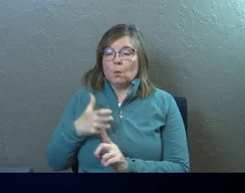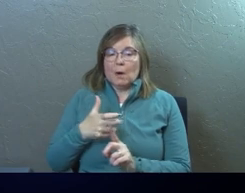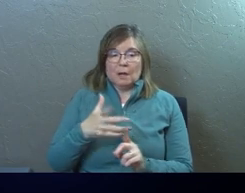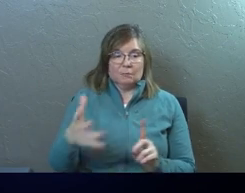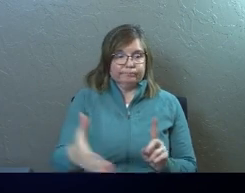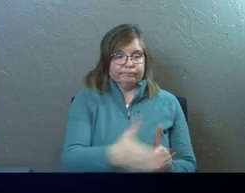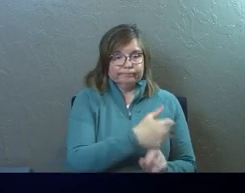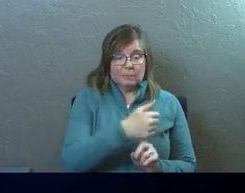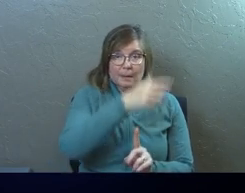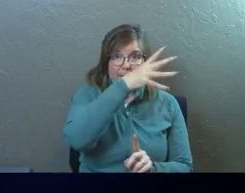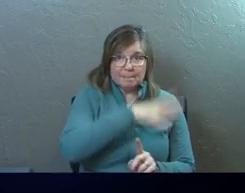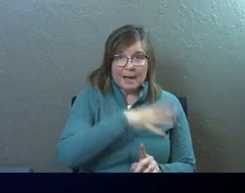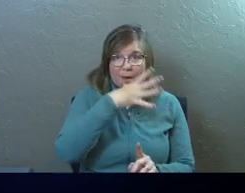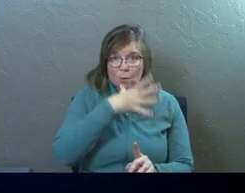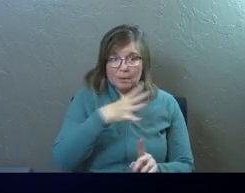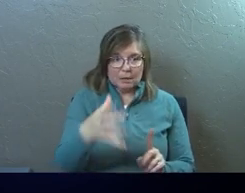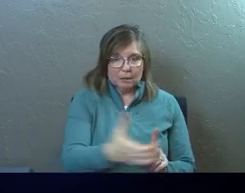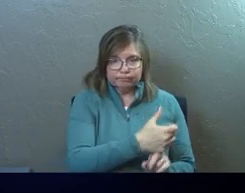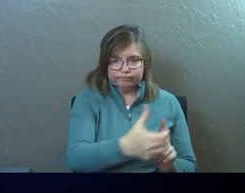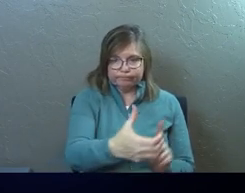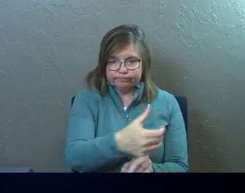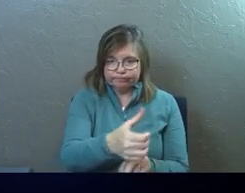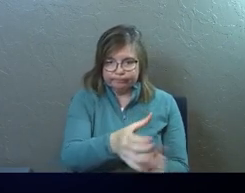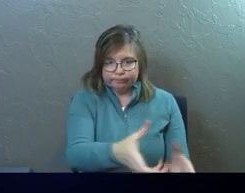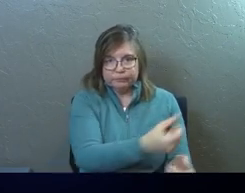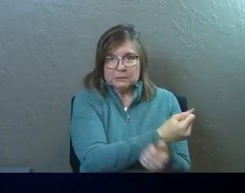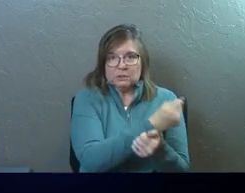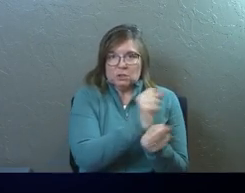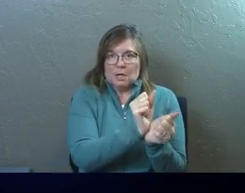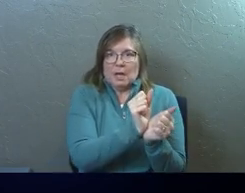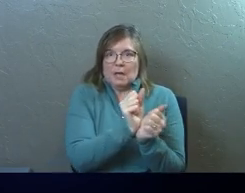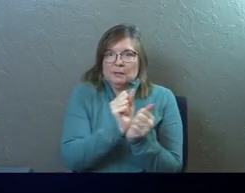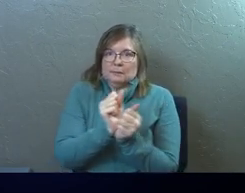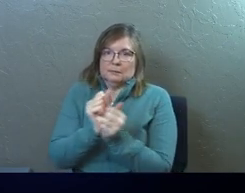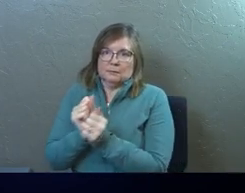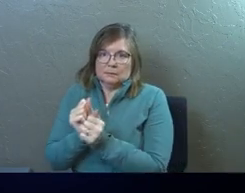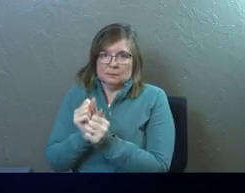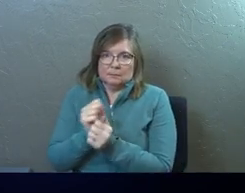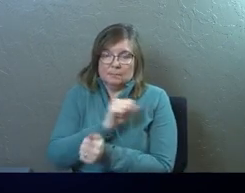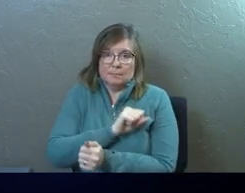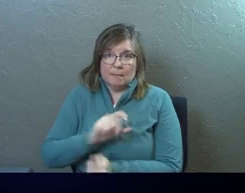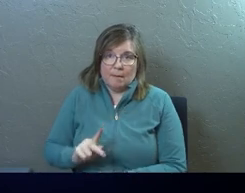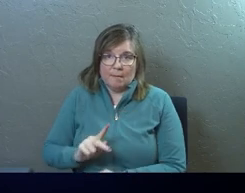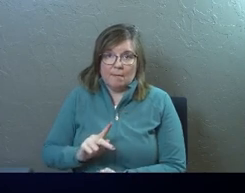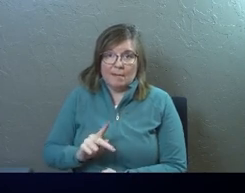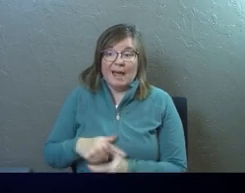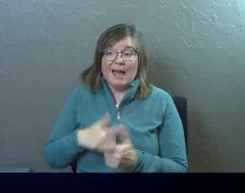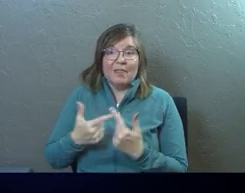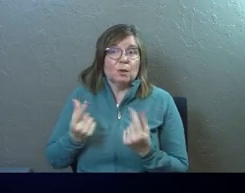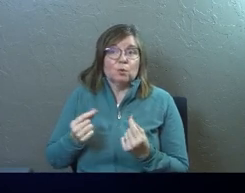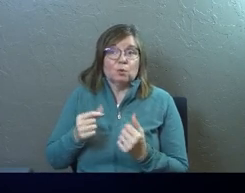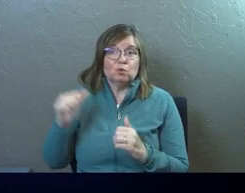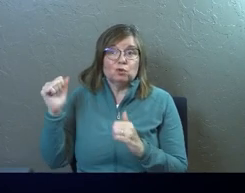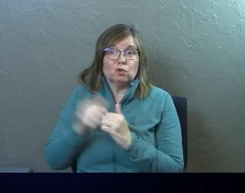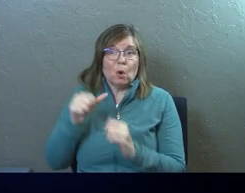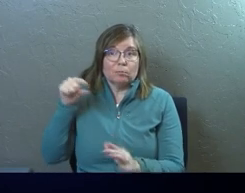to bring them, both men and women, back to Jerusalem in chains. And the implication is, and then to stone them.